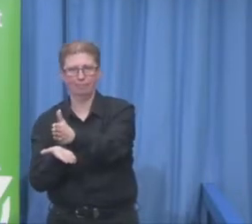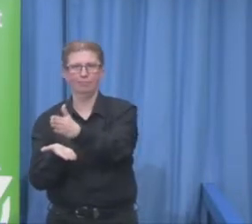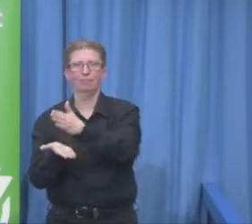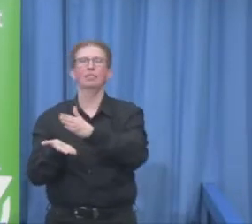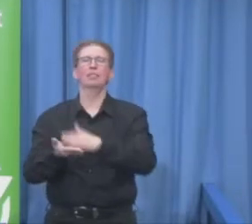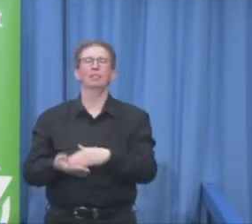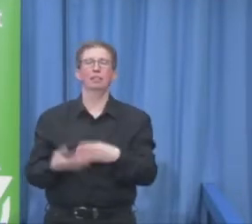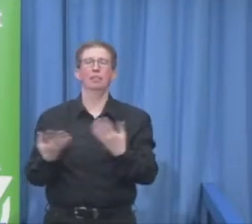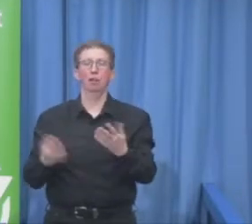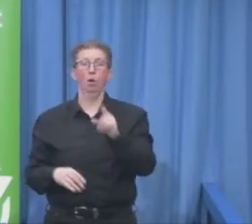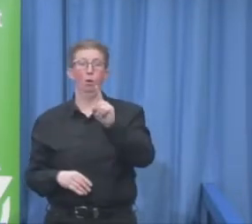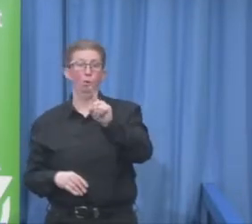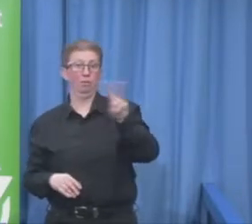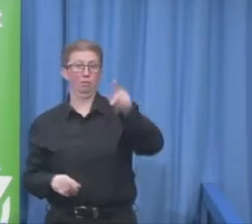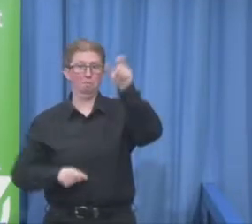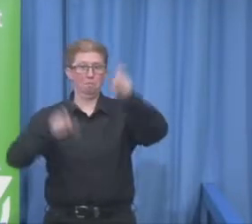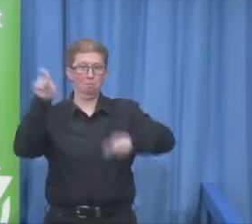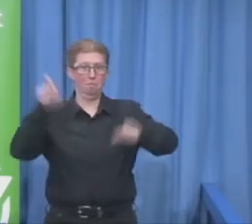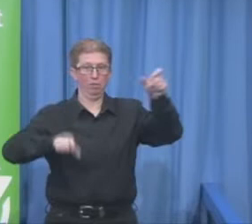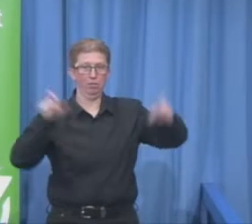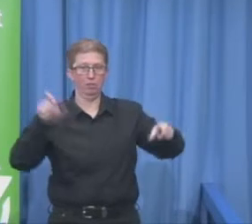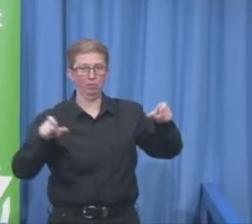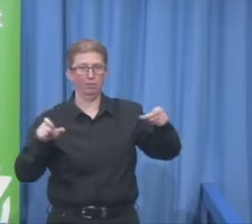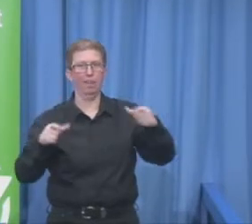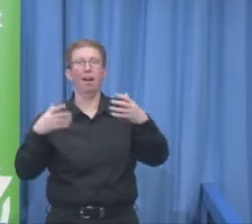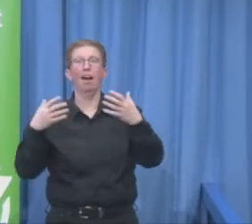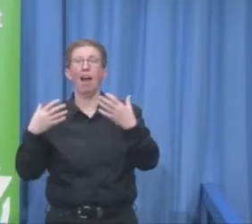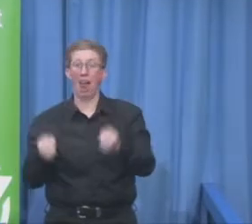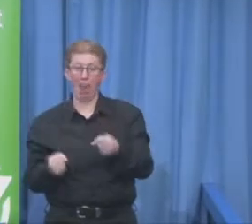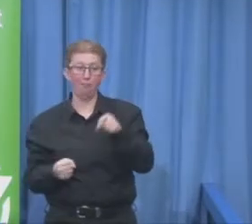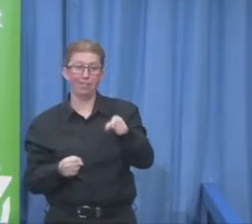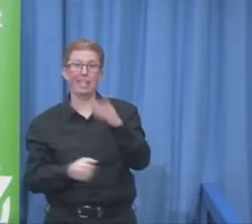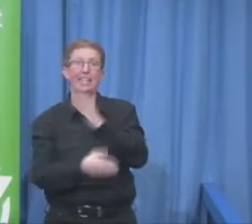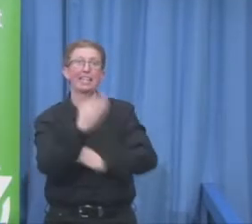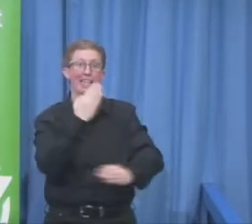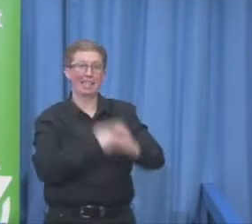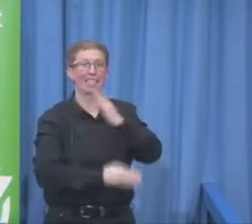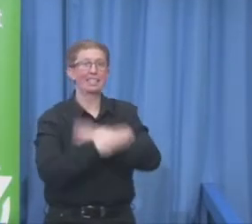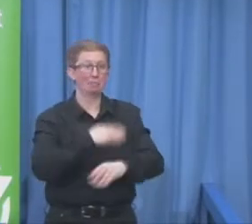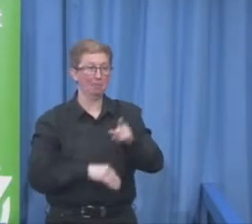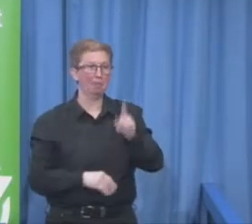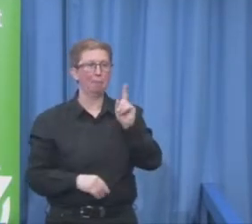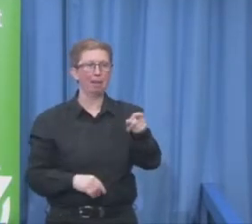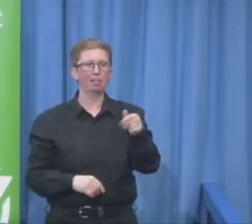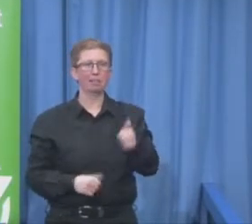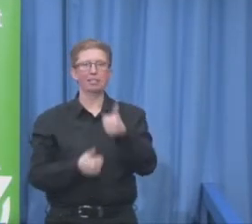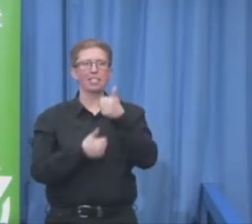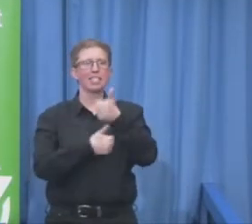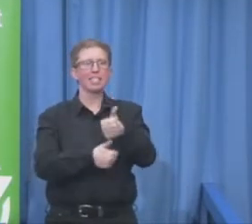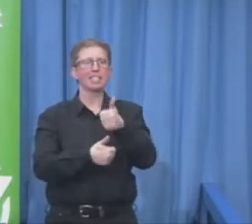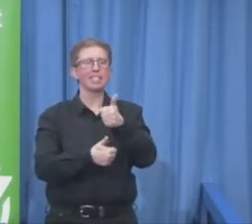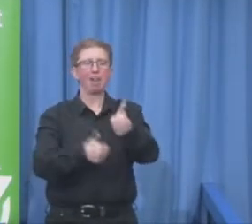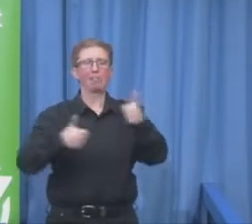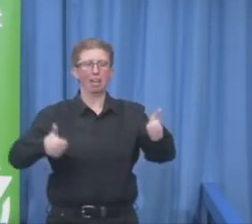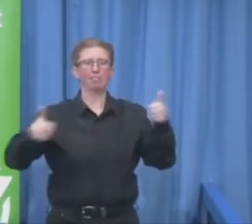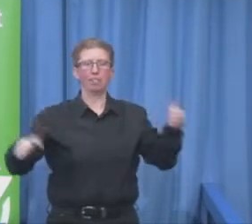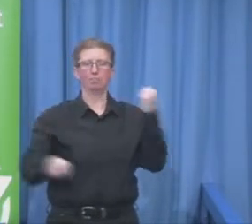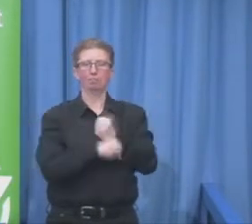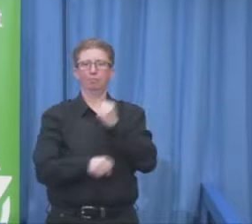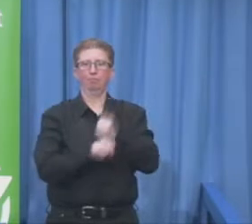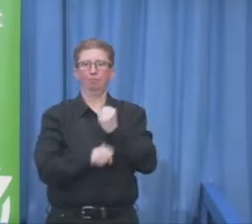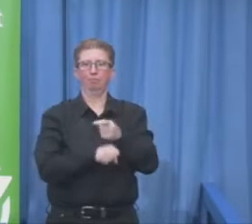working an autistic person working for a corporate and doing a kind of day in the life. And their